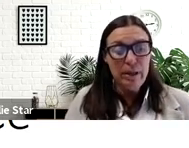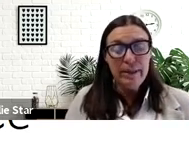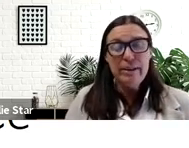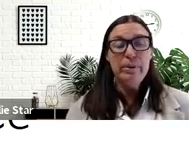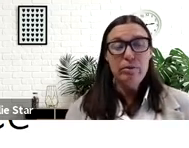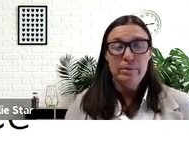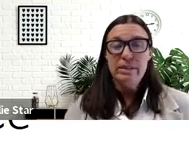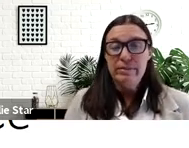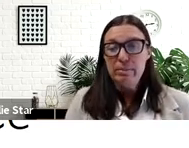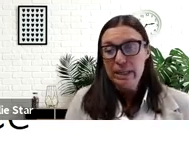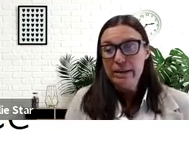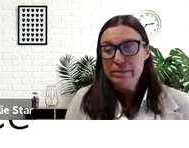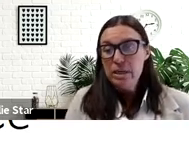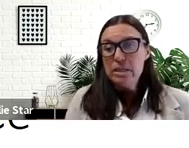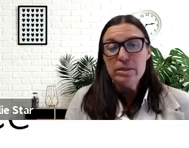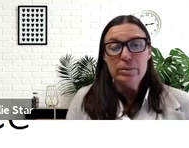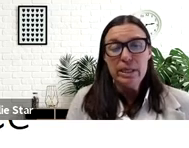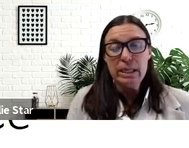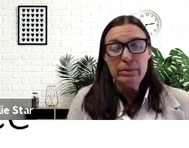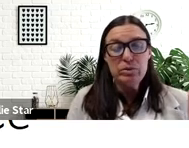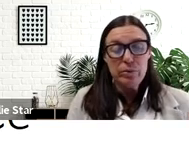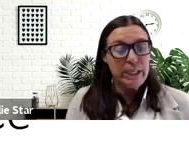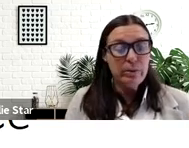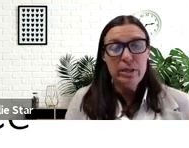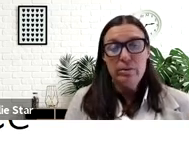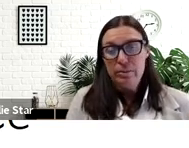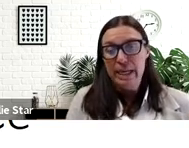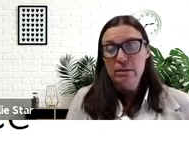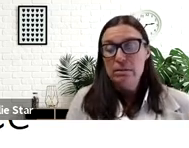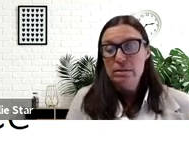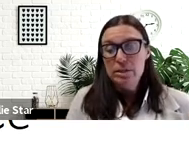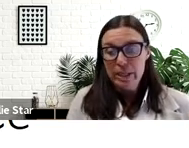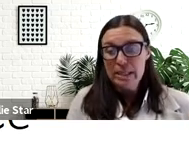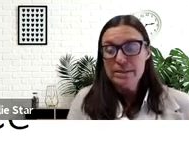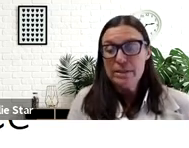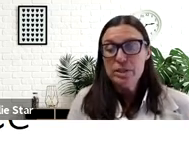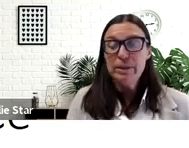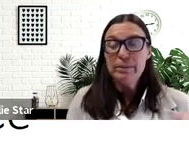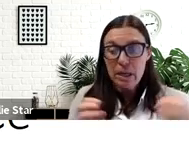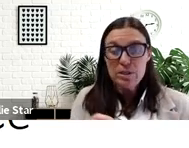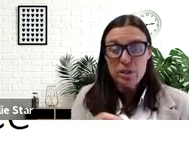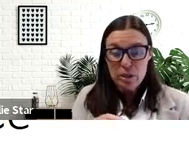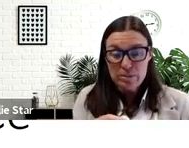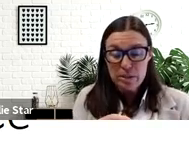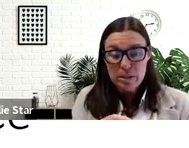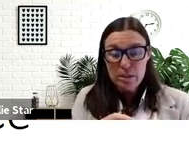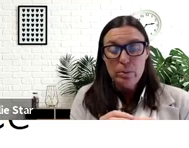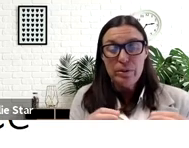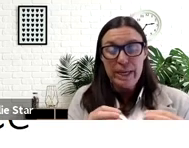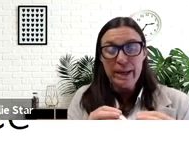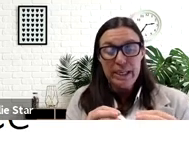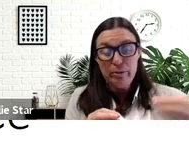people that have been formative in my life. So it was really critical for me doing this to be able to come to terms